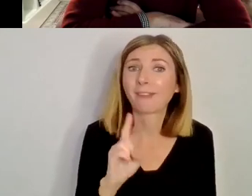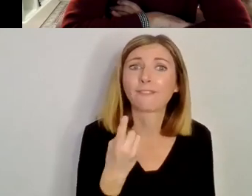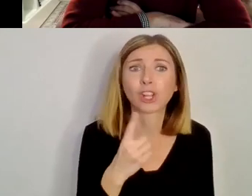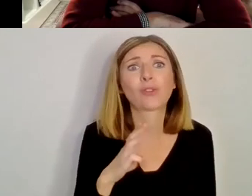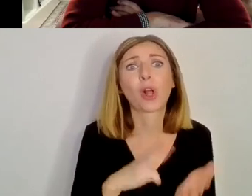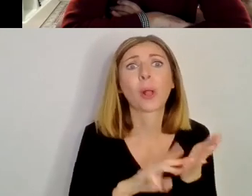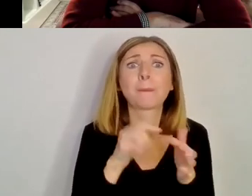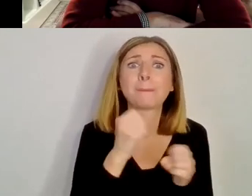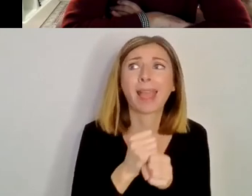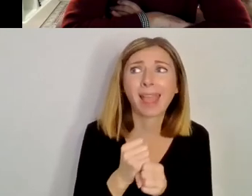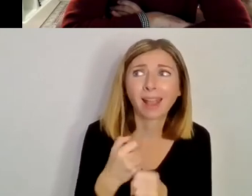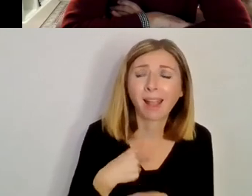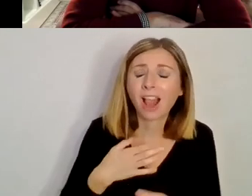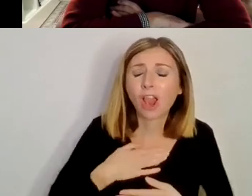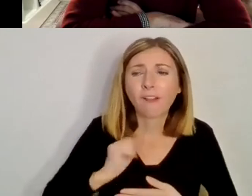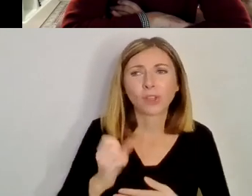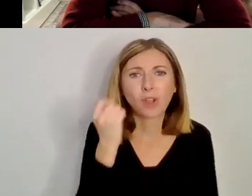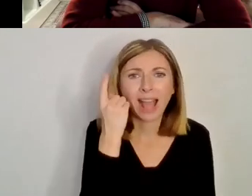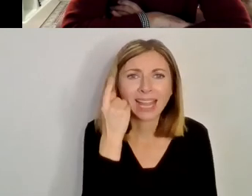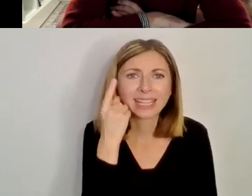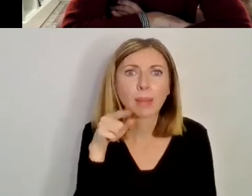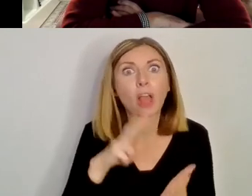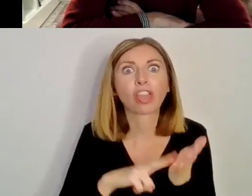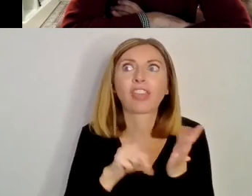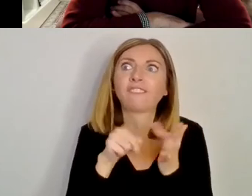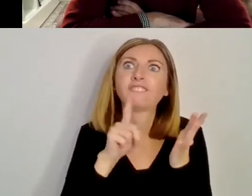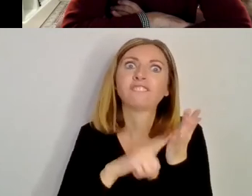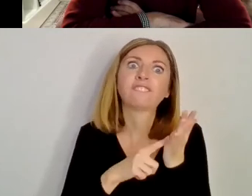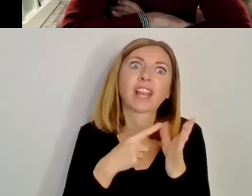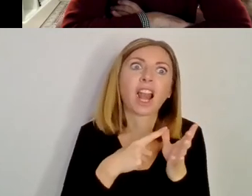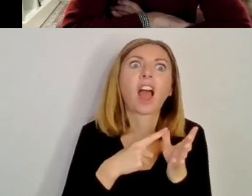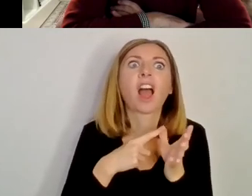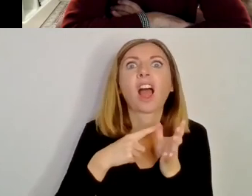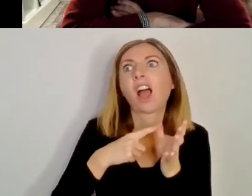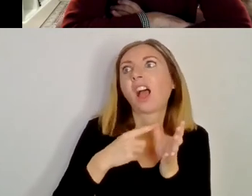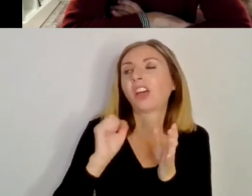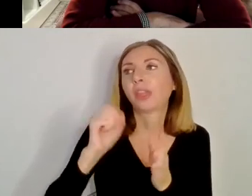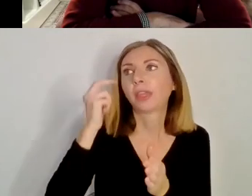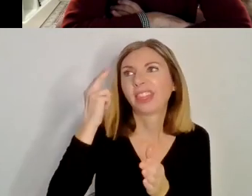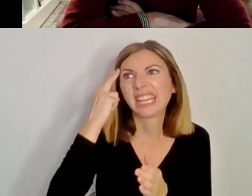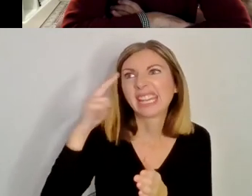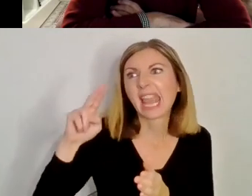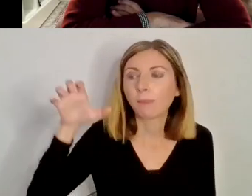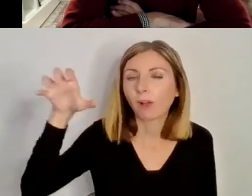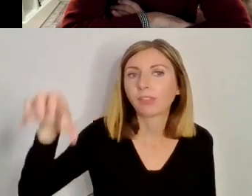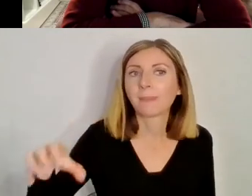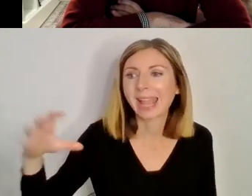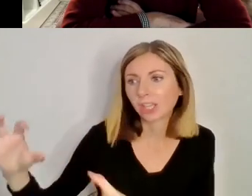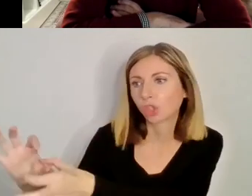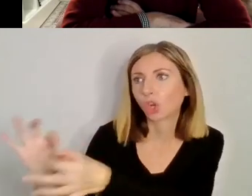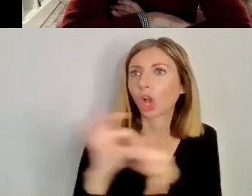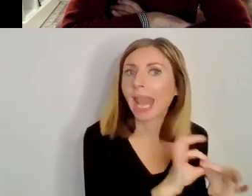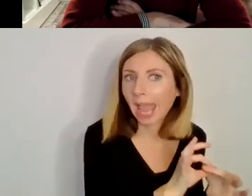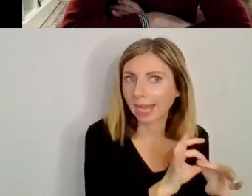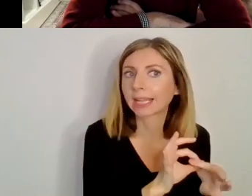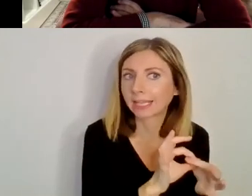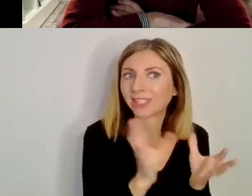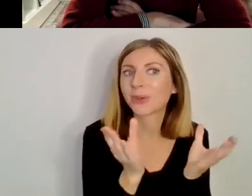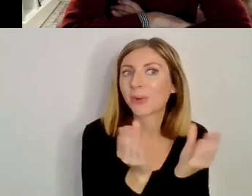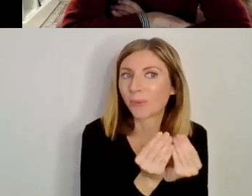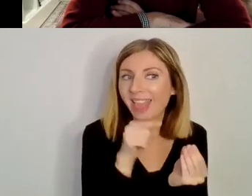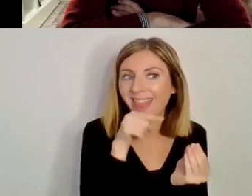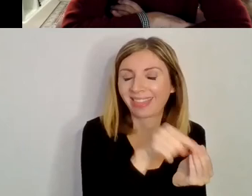love your idea about taking the villa from the place name and, you know, connecting it in. I mean, that's just genius. It's fantastic.